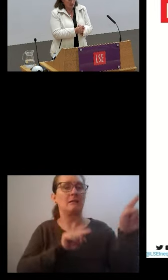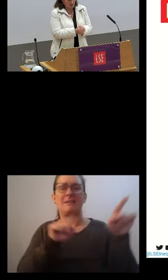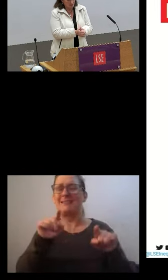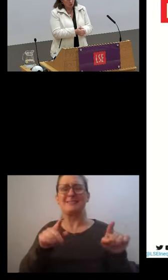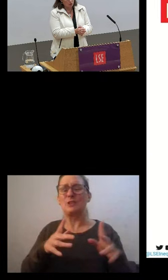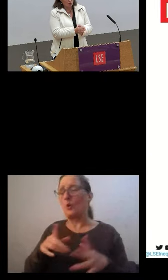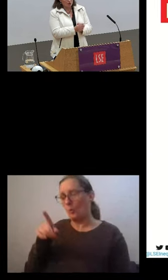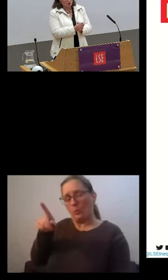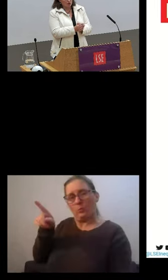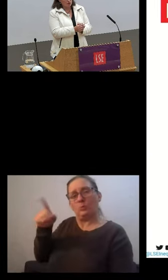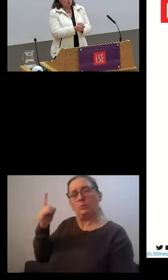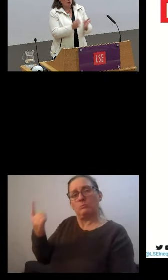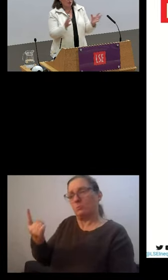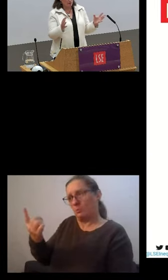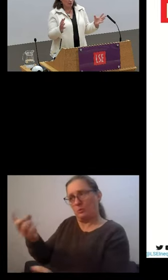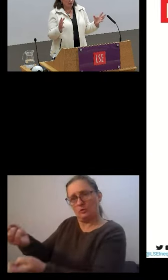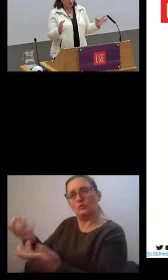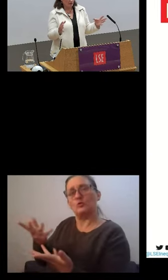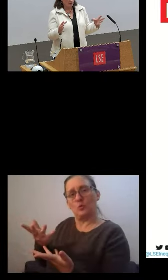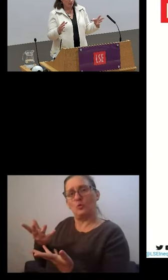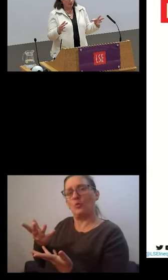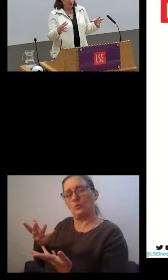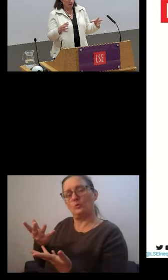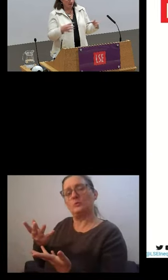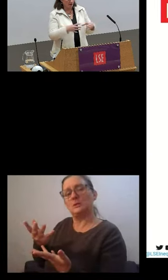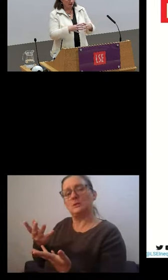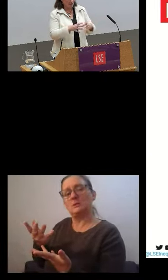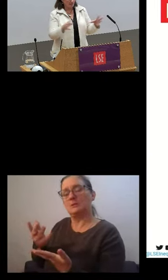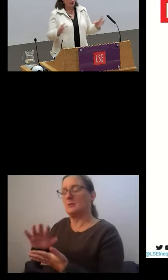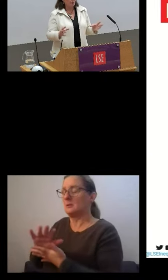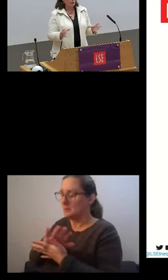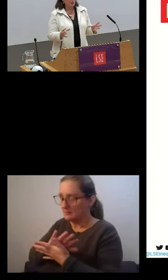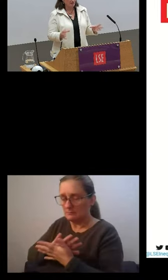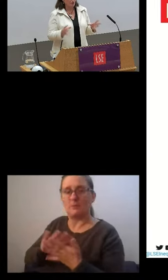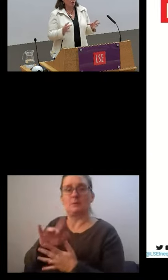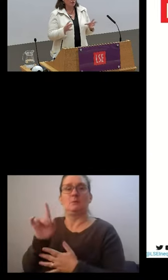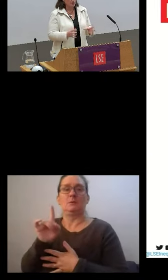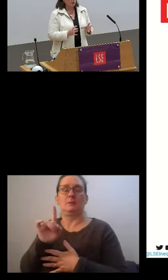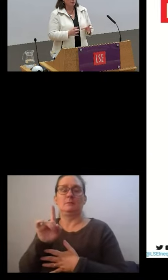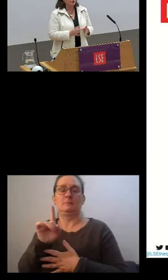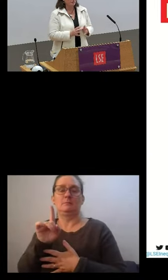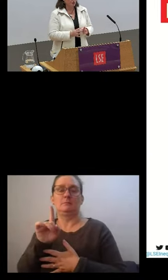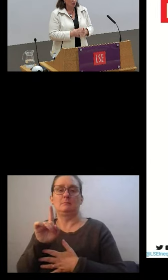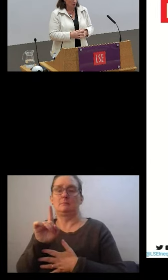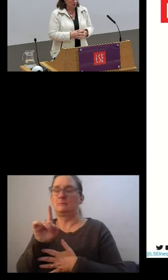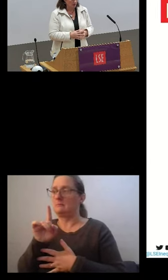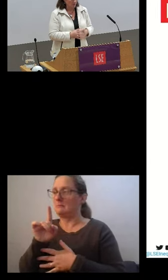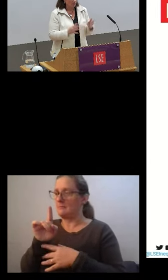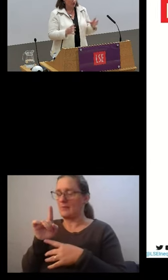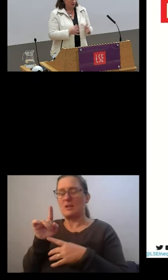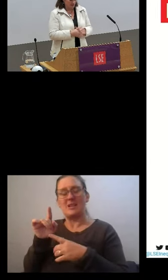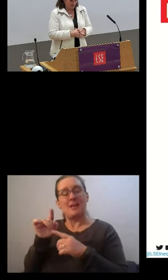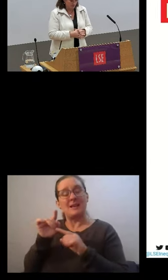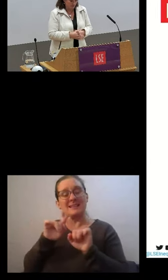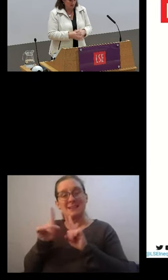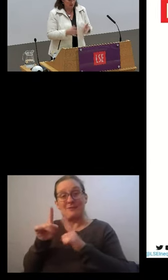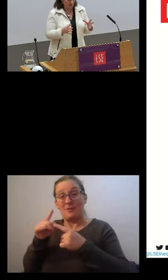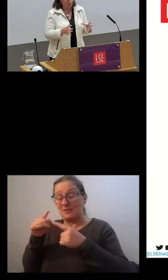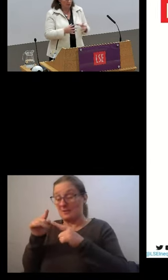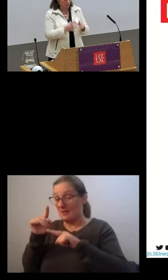from the same source so that you can bring the various variables related to a single individual worker together.